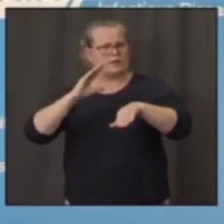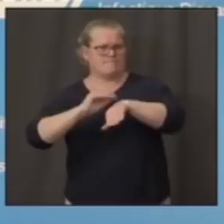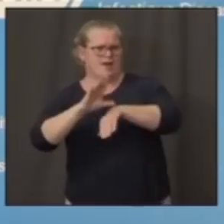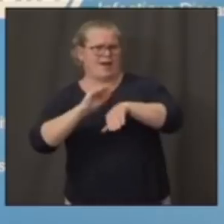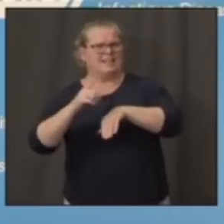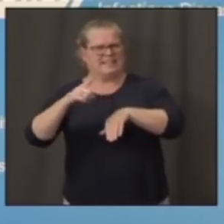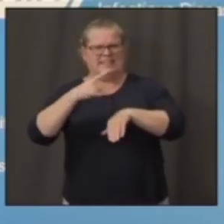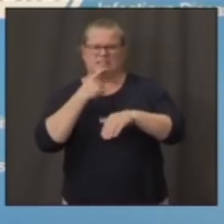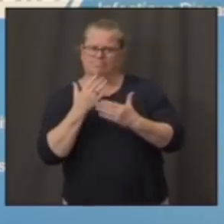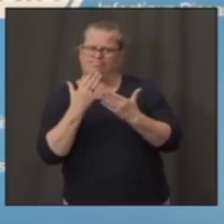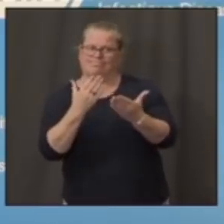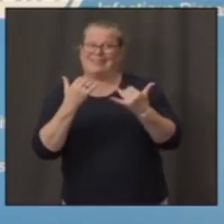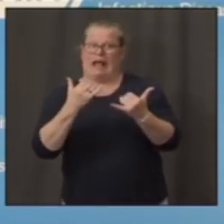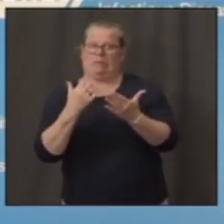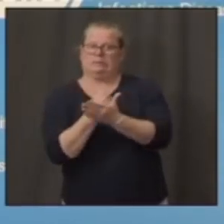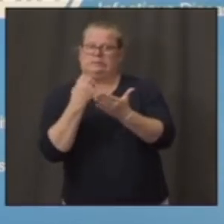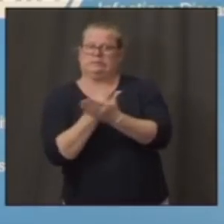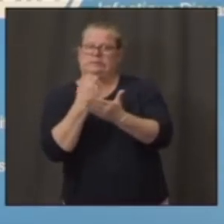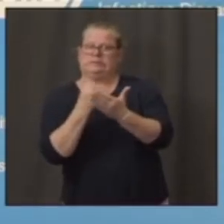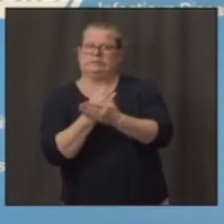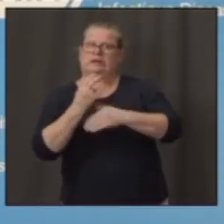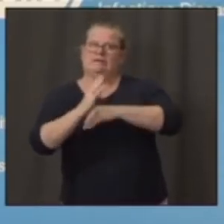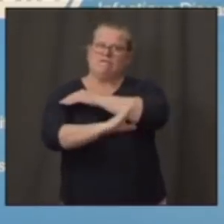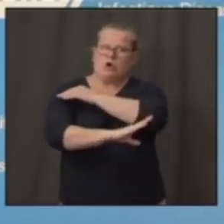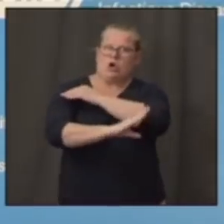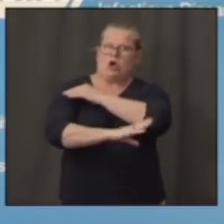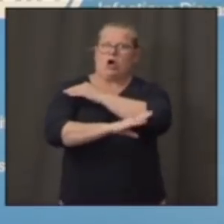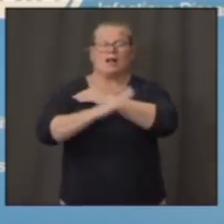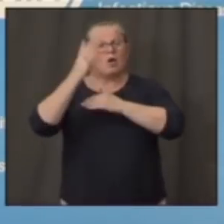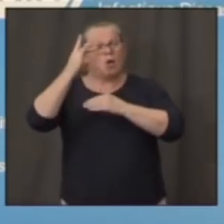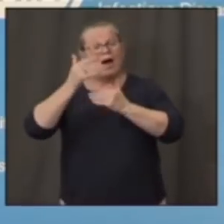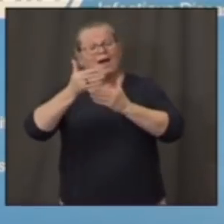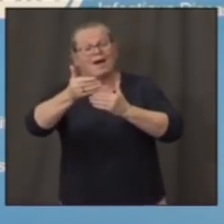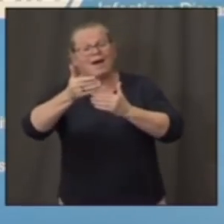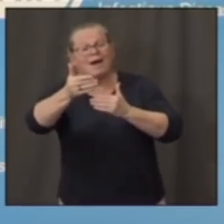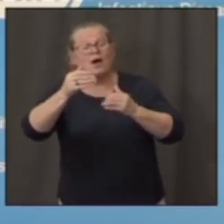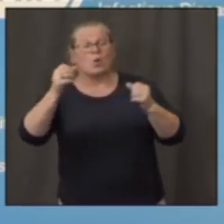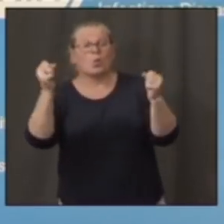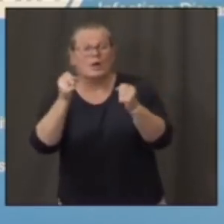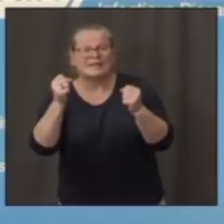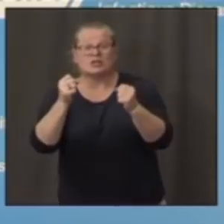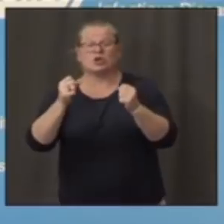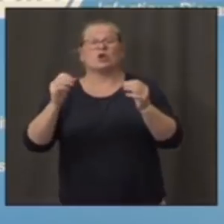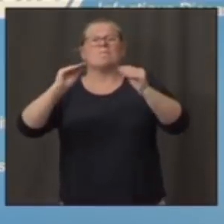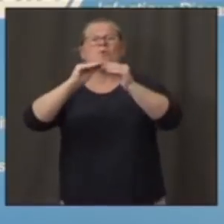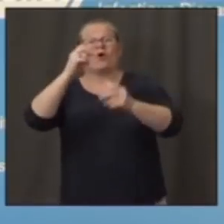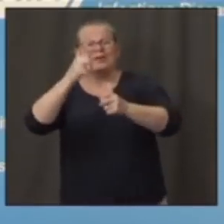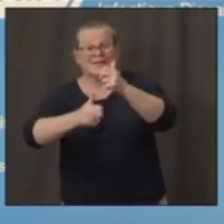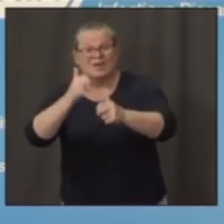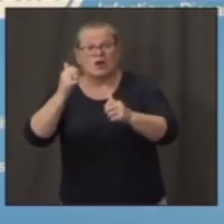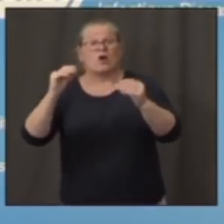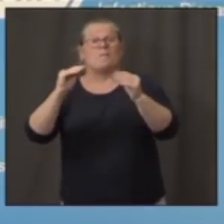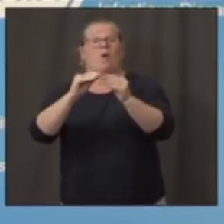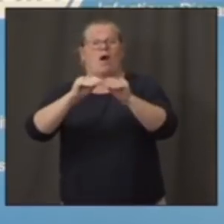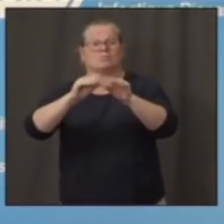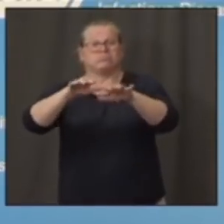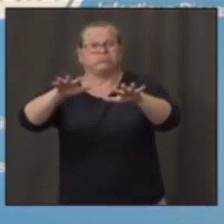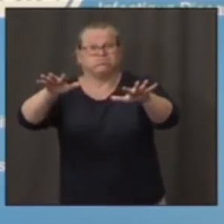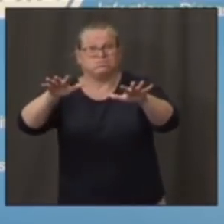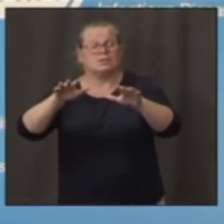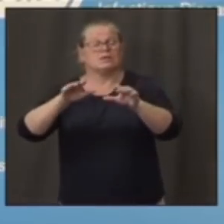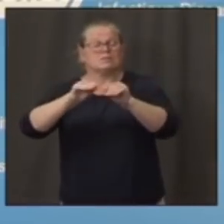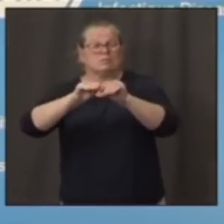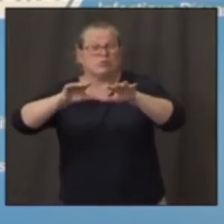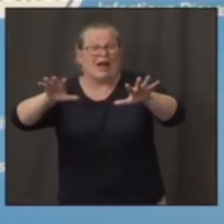fall and winter, there may be more cases that make it more difficult. Again, you need to be very flexible